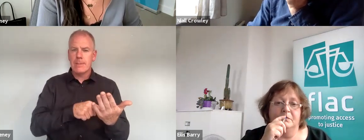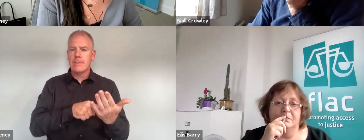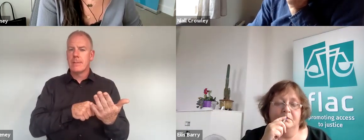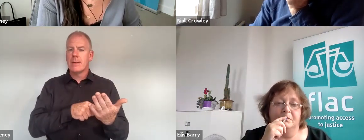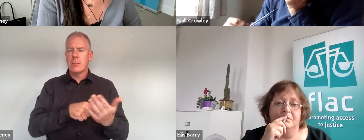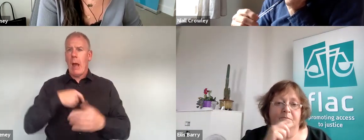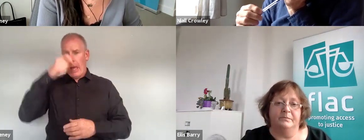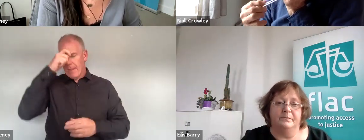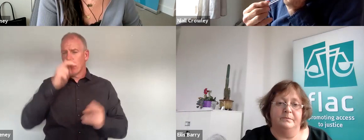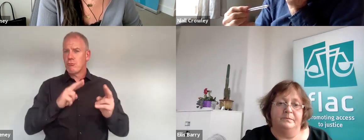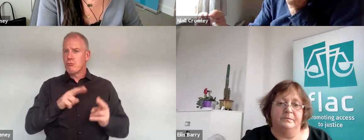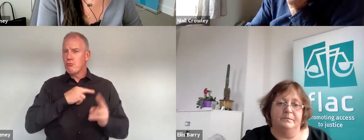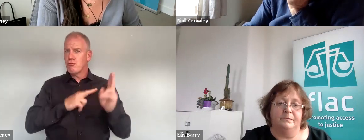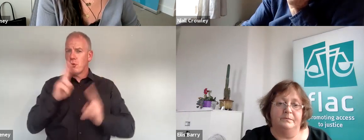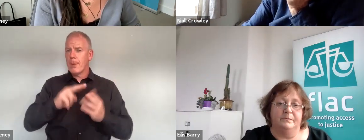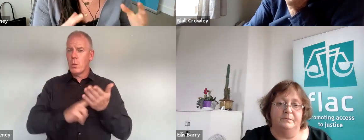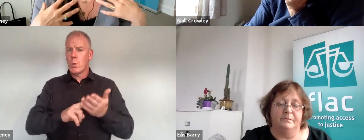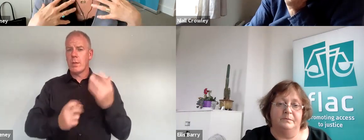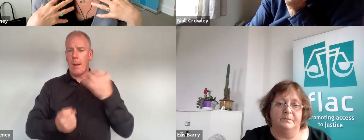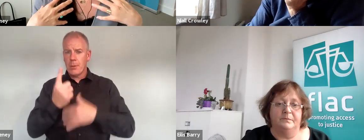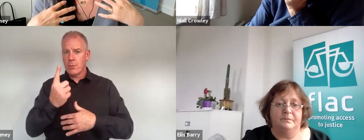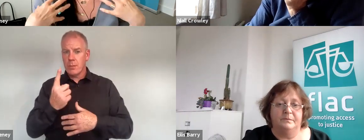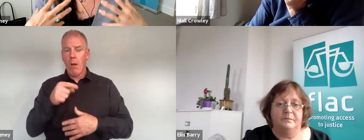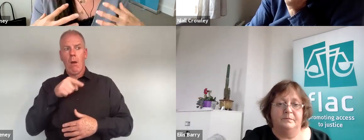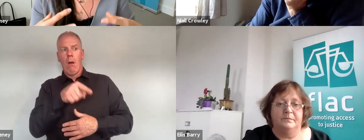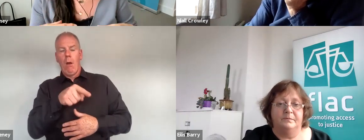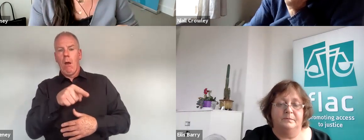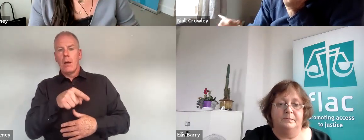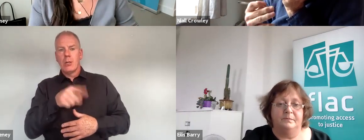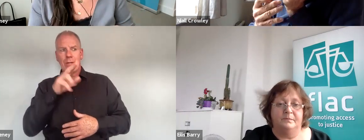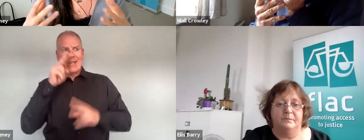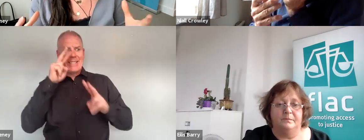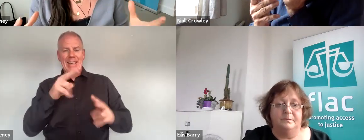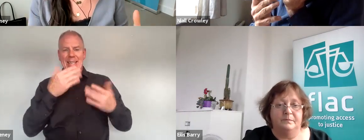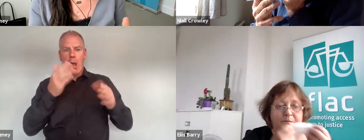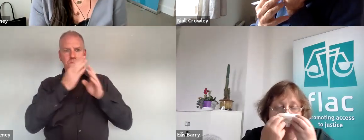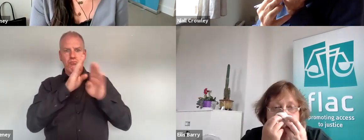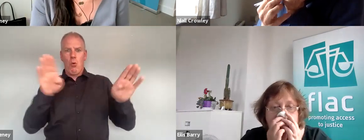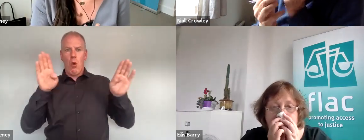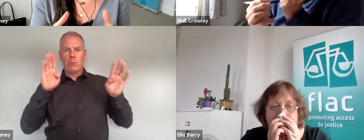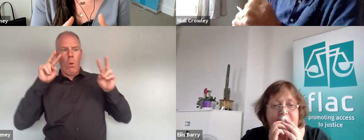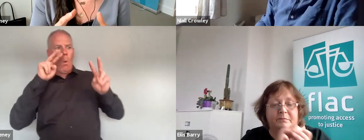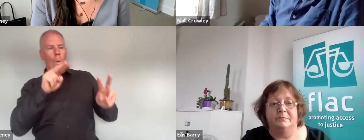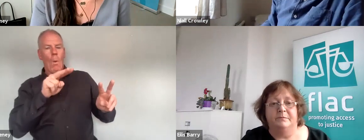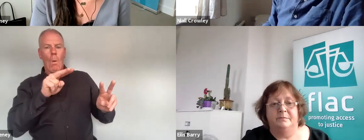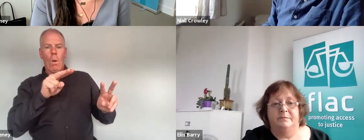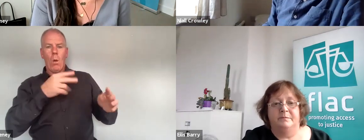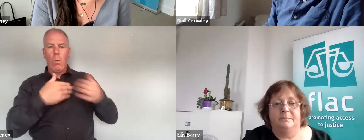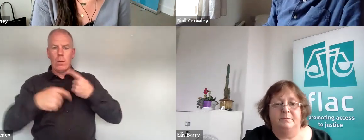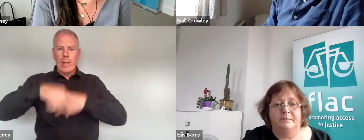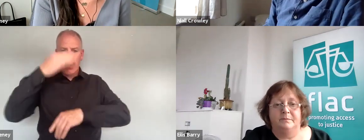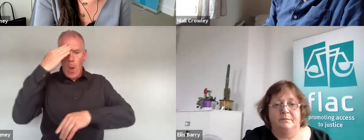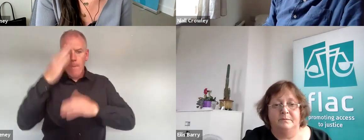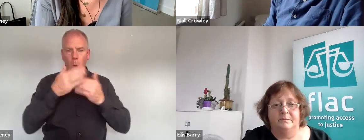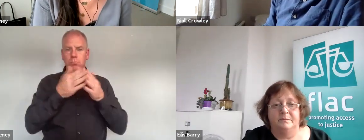you know really brought to light a lot of the issues that we probably know and are familiar with but brought that to the attention of a much more mainstream and